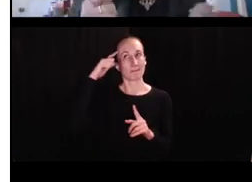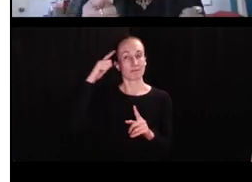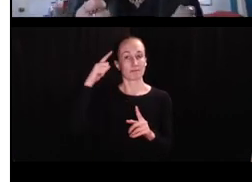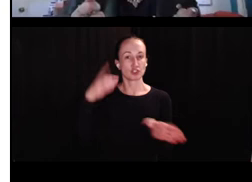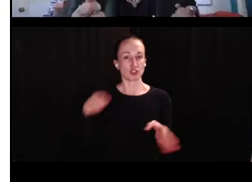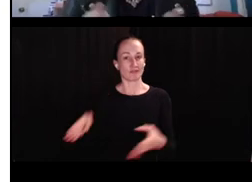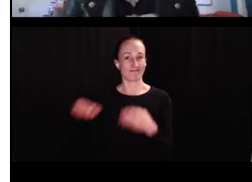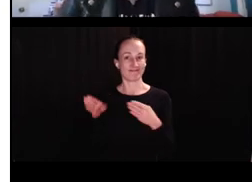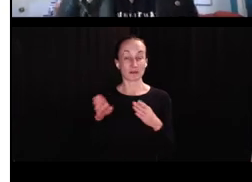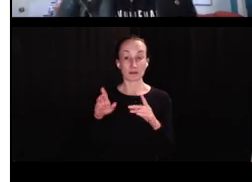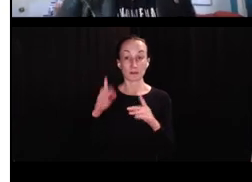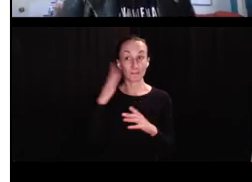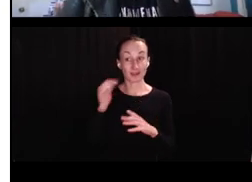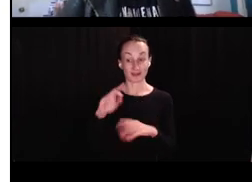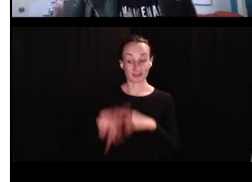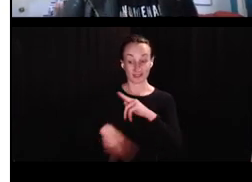of shift in knowledge.